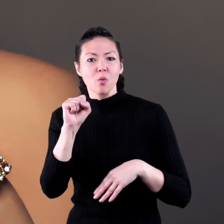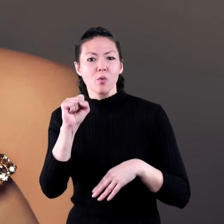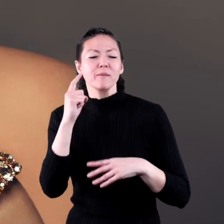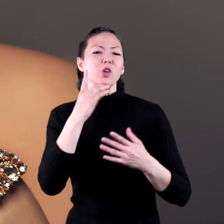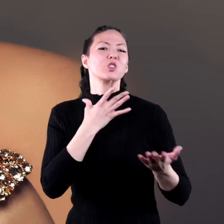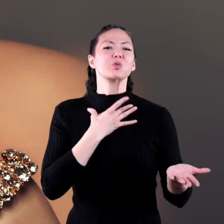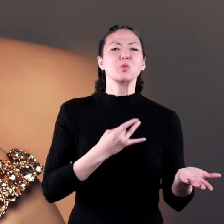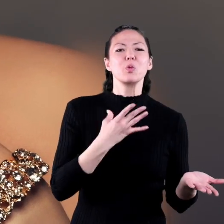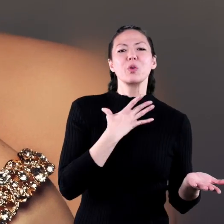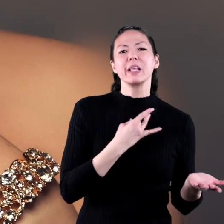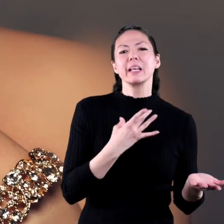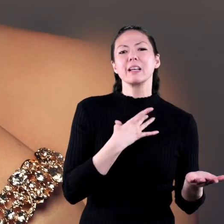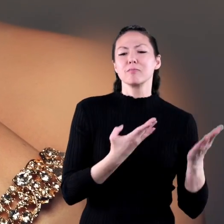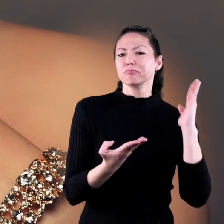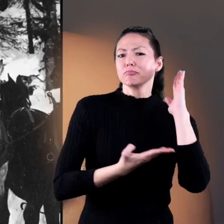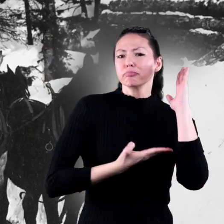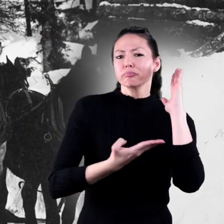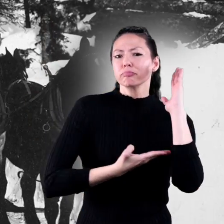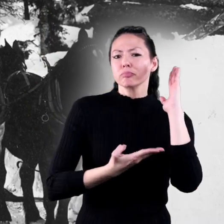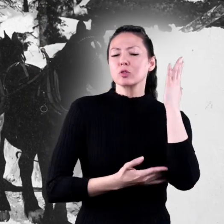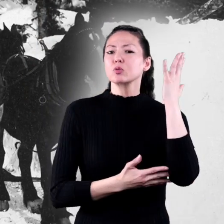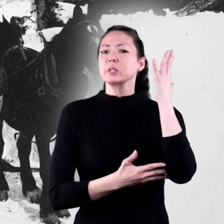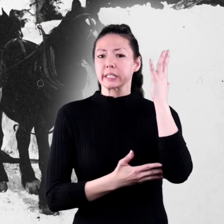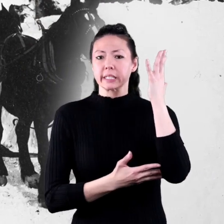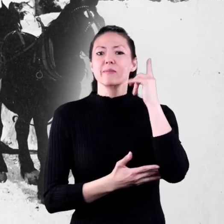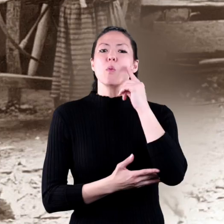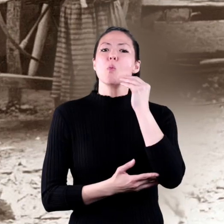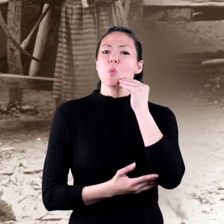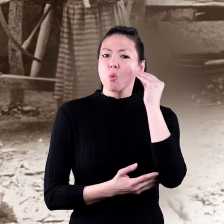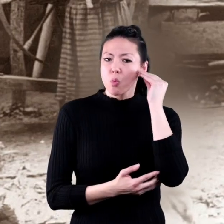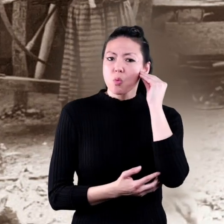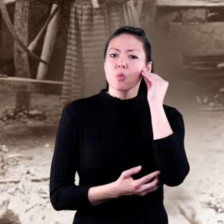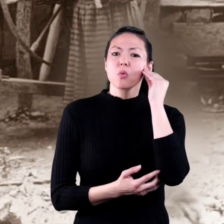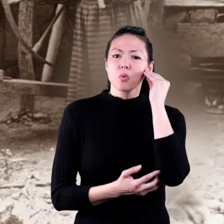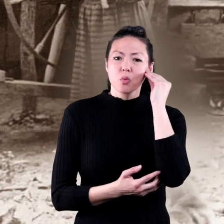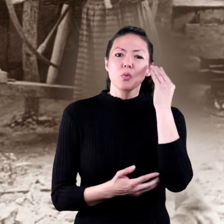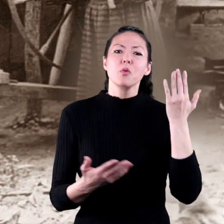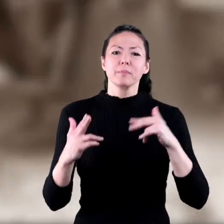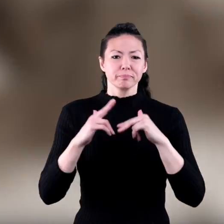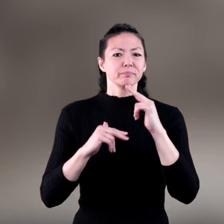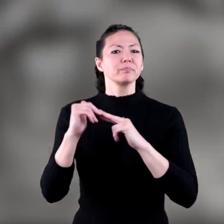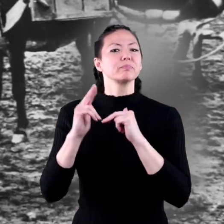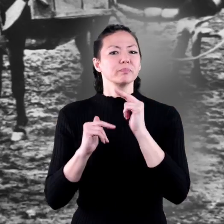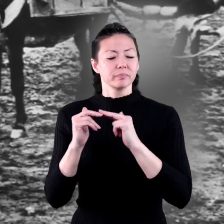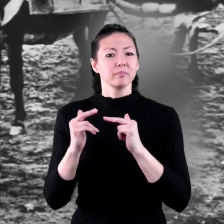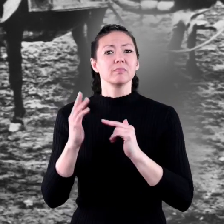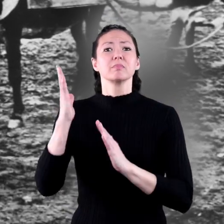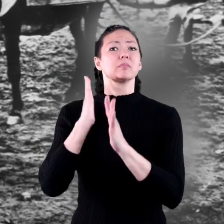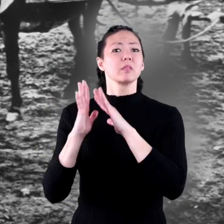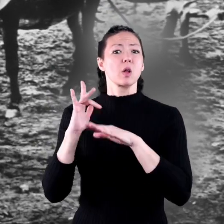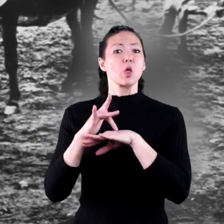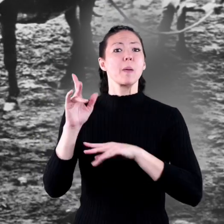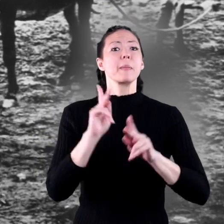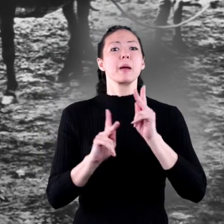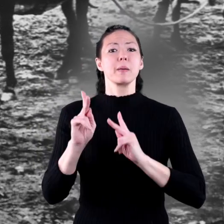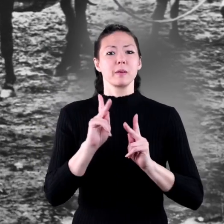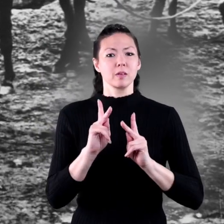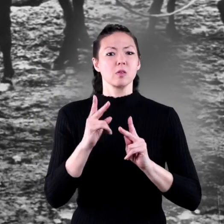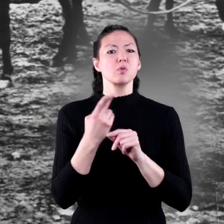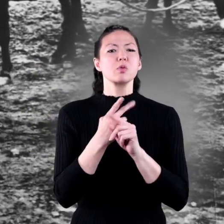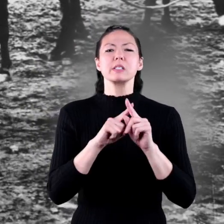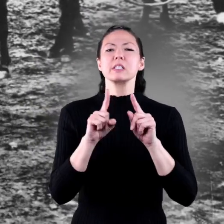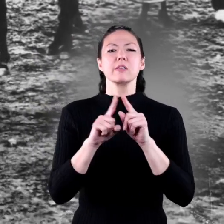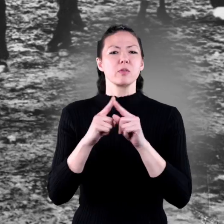adorn themselves with jewelry. They cut down trees and made log homes. Early people used different